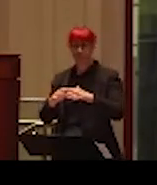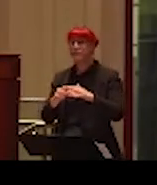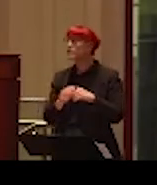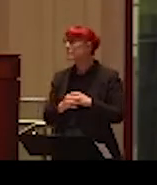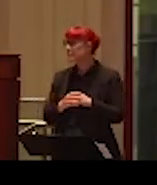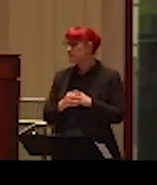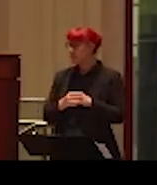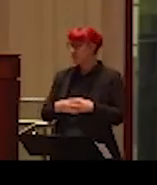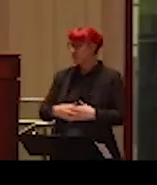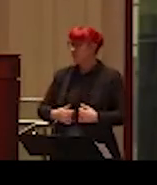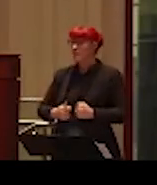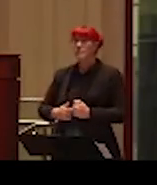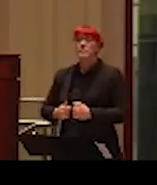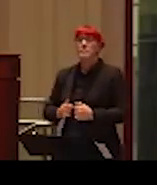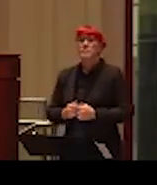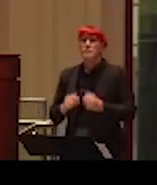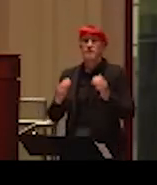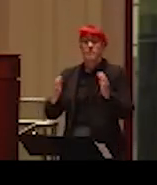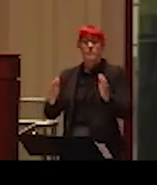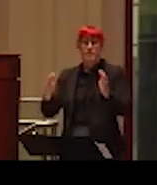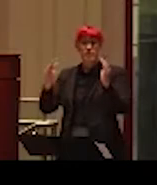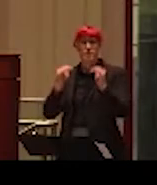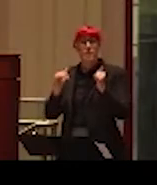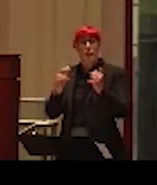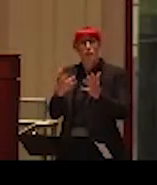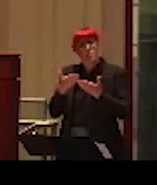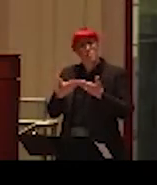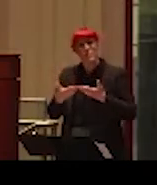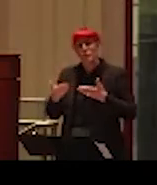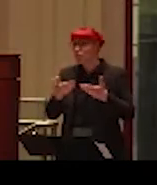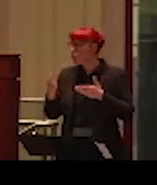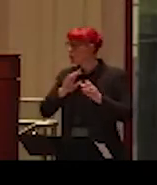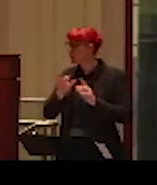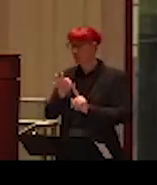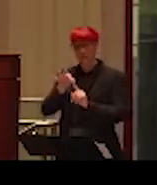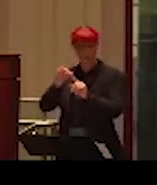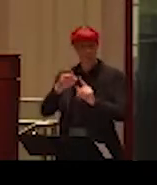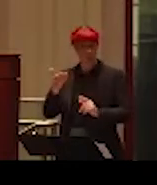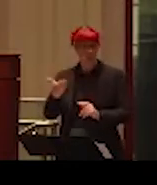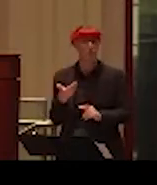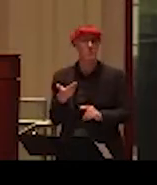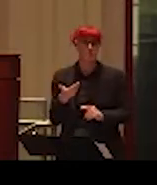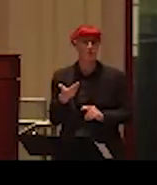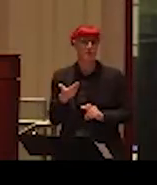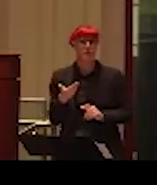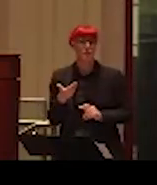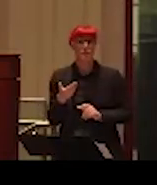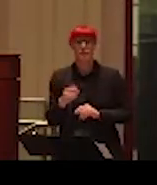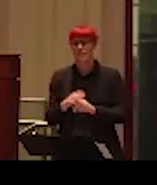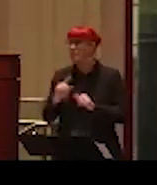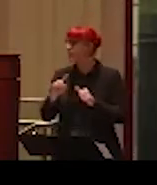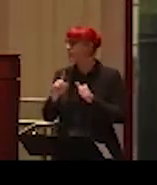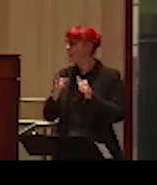introduce special guests before I actually go to my lecture. And first of all, I would like to